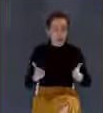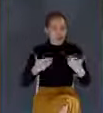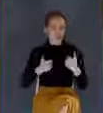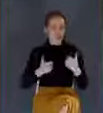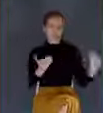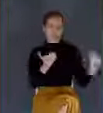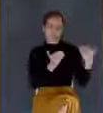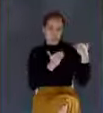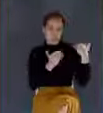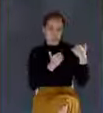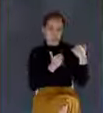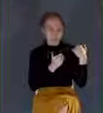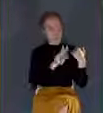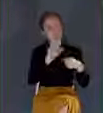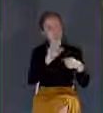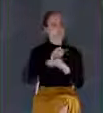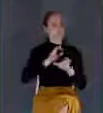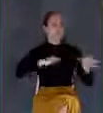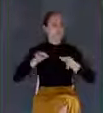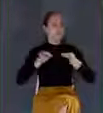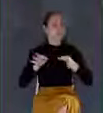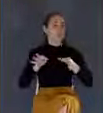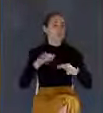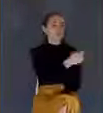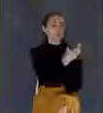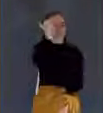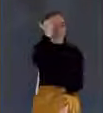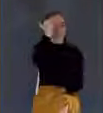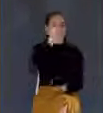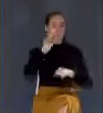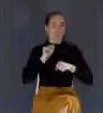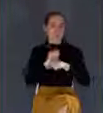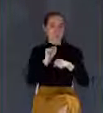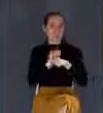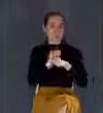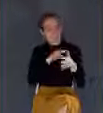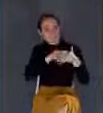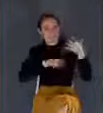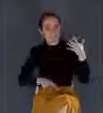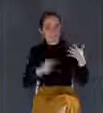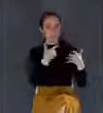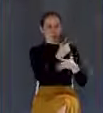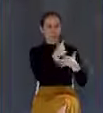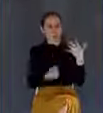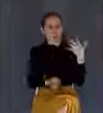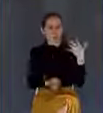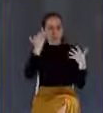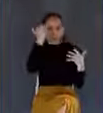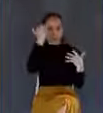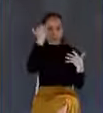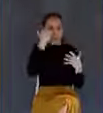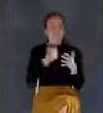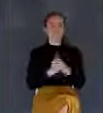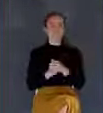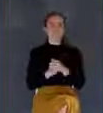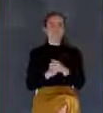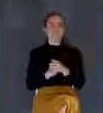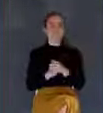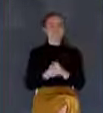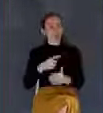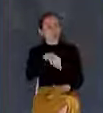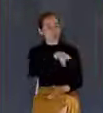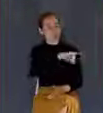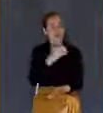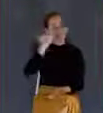description, so to speak. He's been given his duty. He knows his work. So what do we have here? We have something that's revealed to them. What is